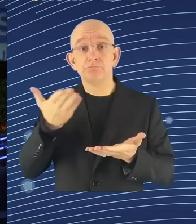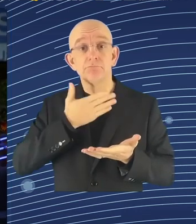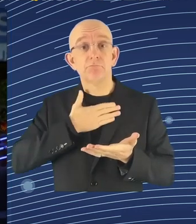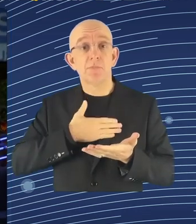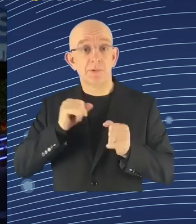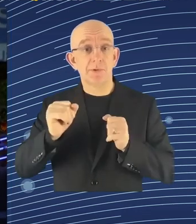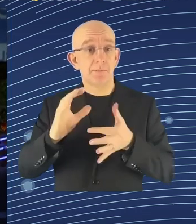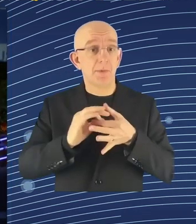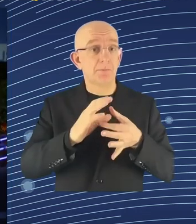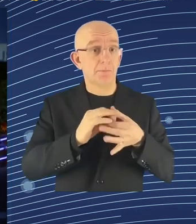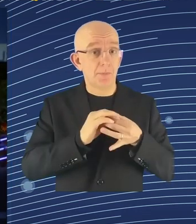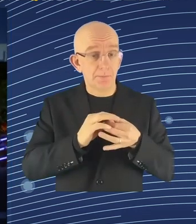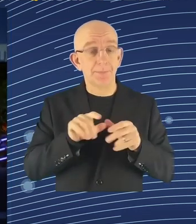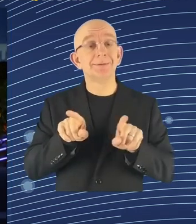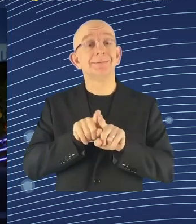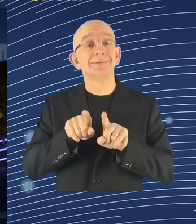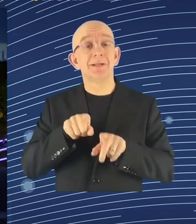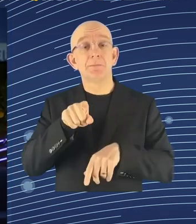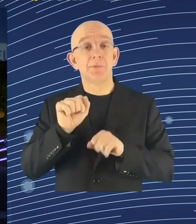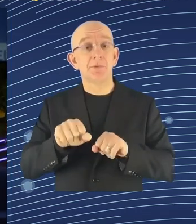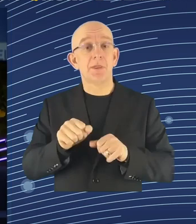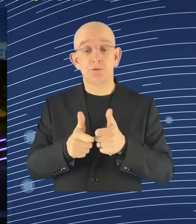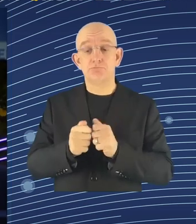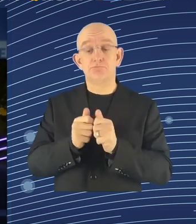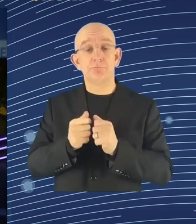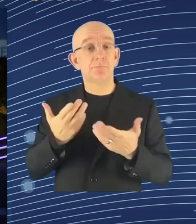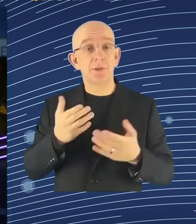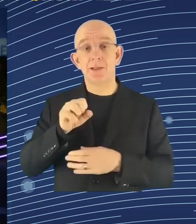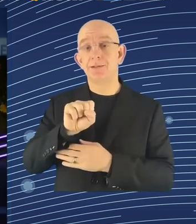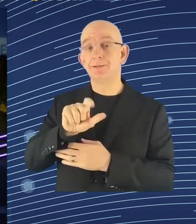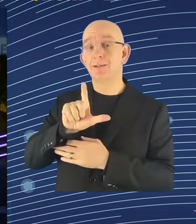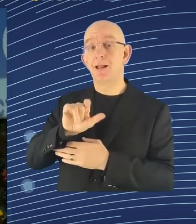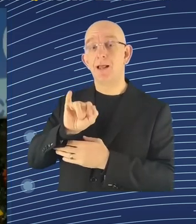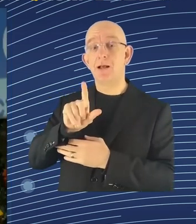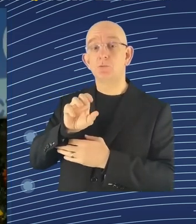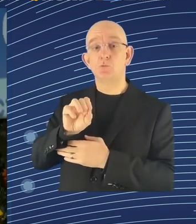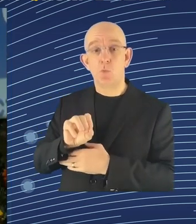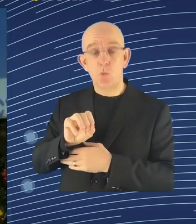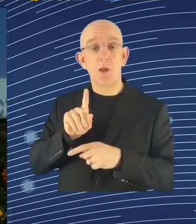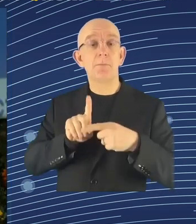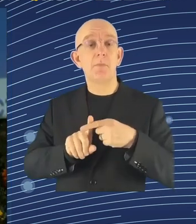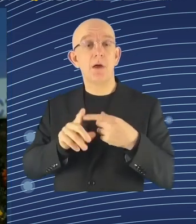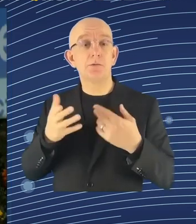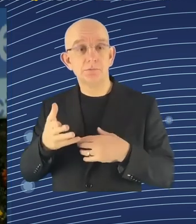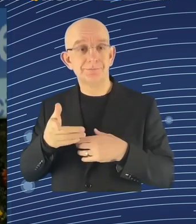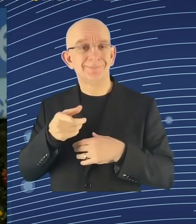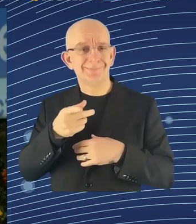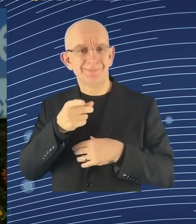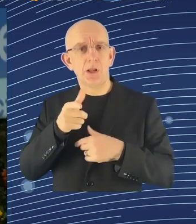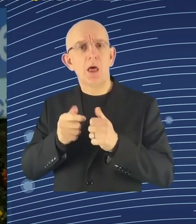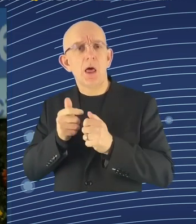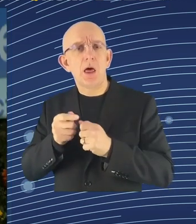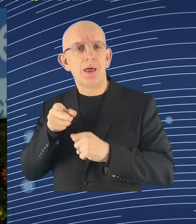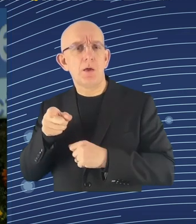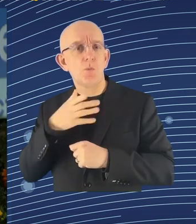send in your questions and comments. It is great to see you all here, thank you for being here, and if you are joining us online,